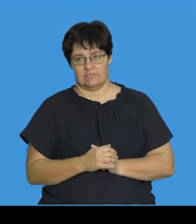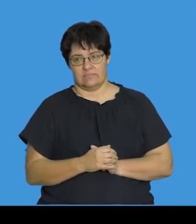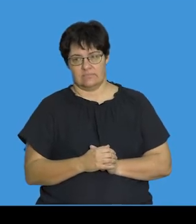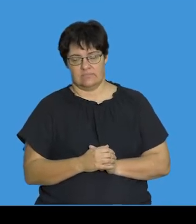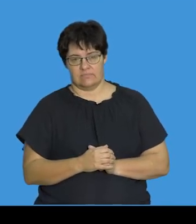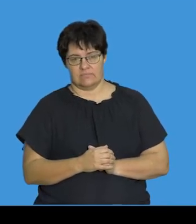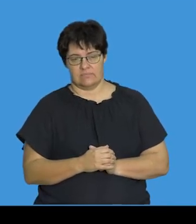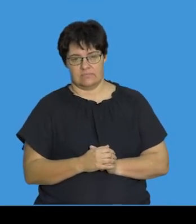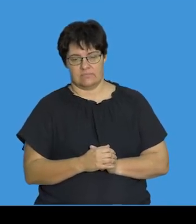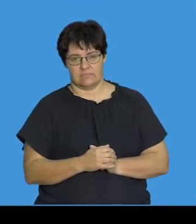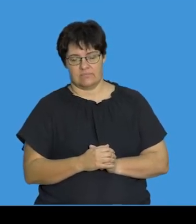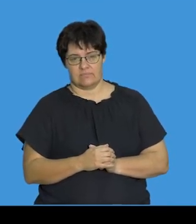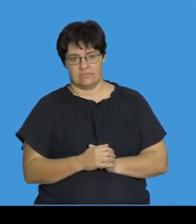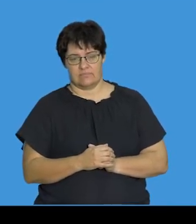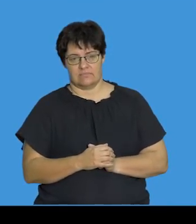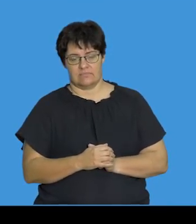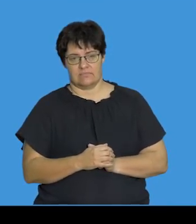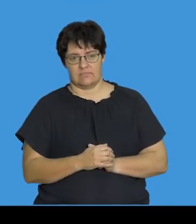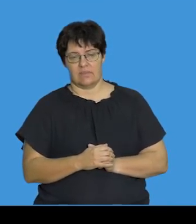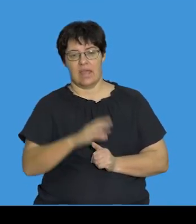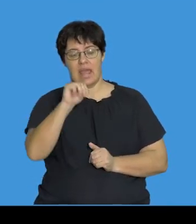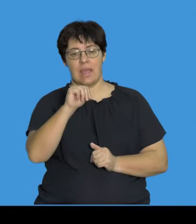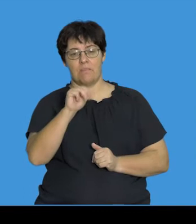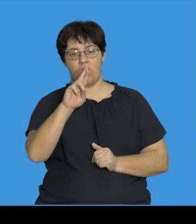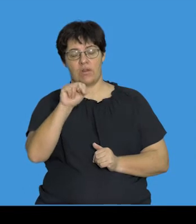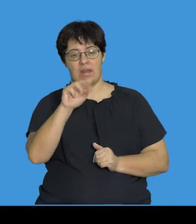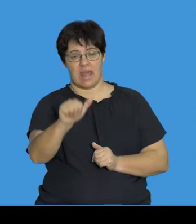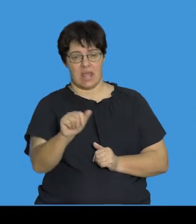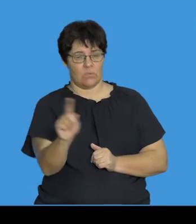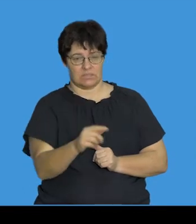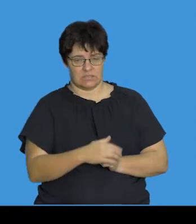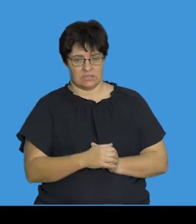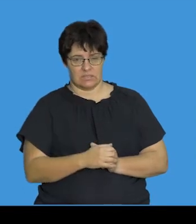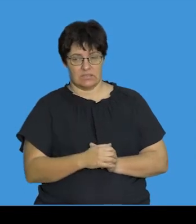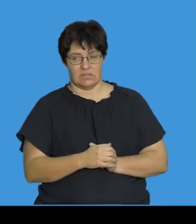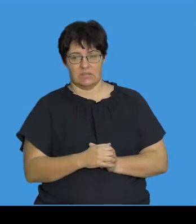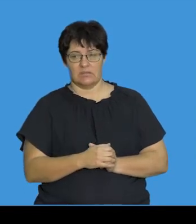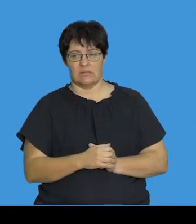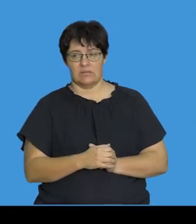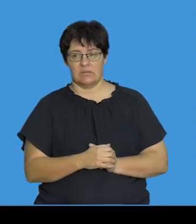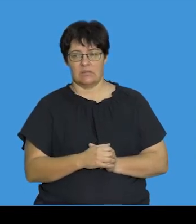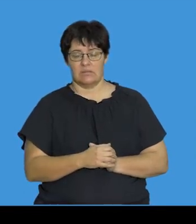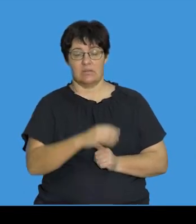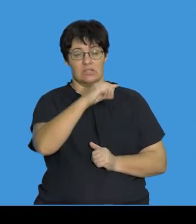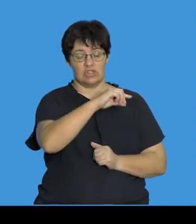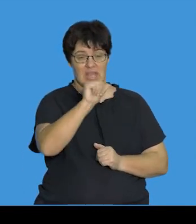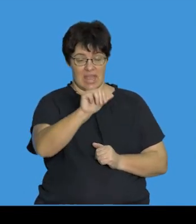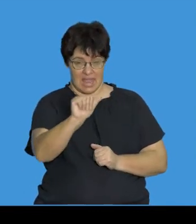AGG. What does this mean to the mRNA? When we look at the original mRNA,